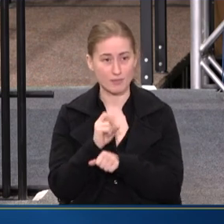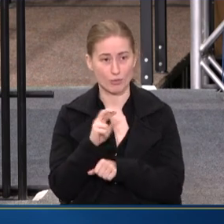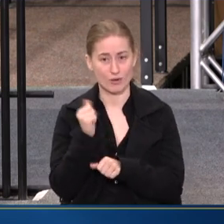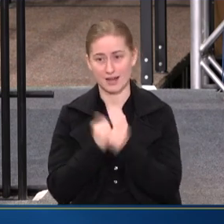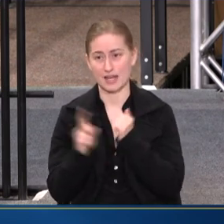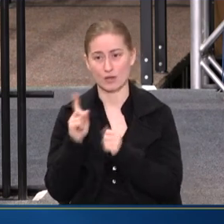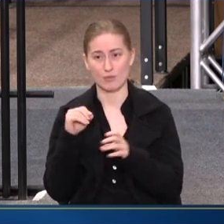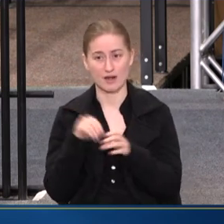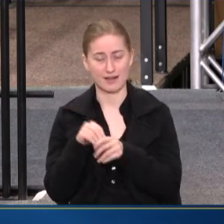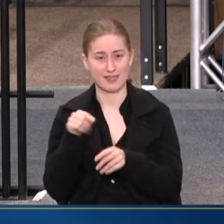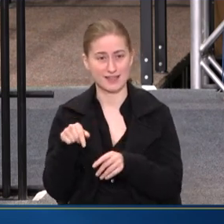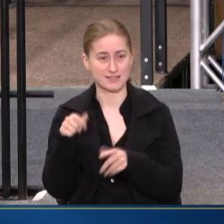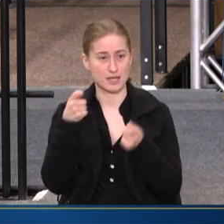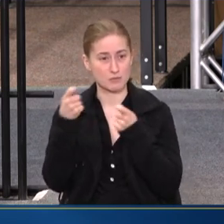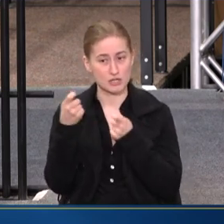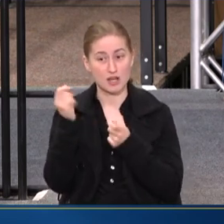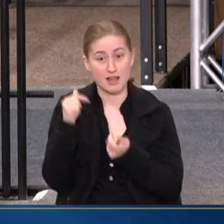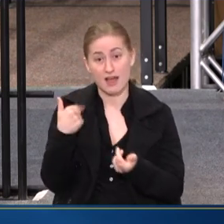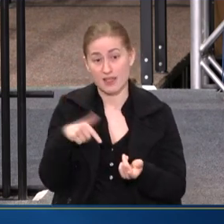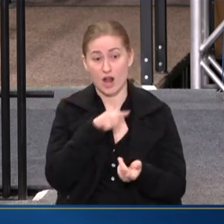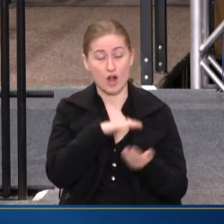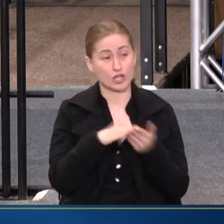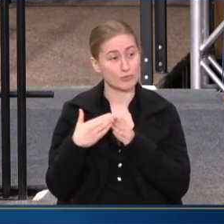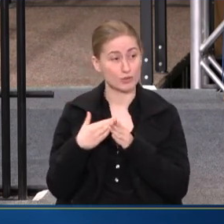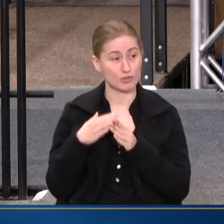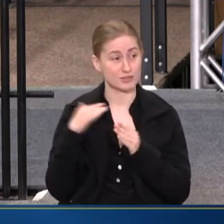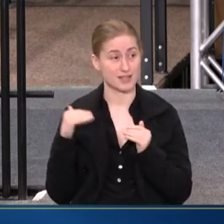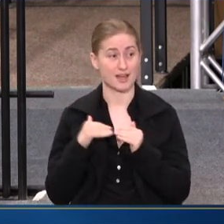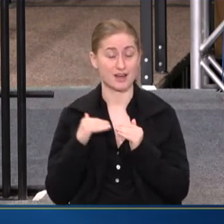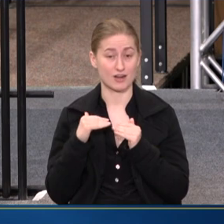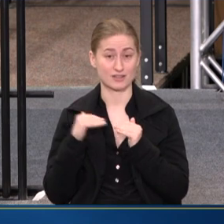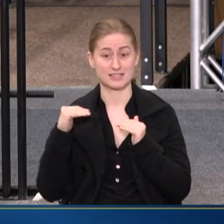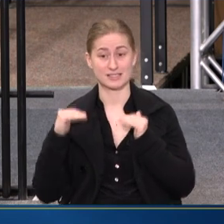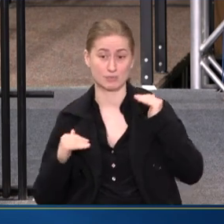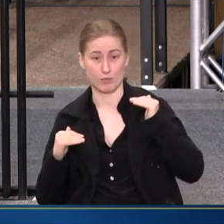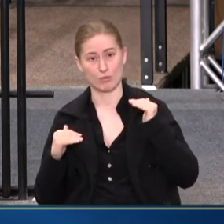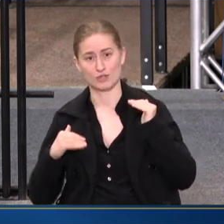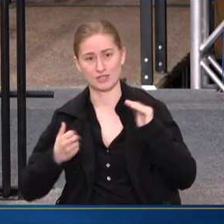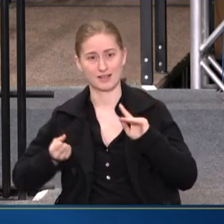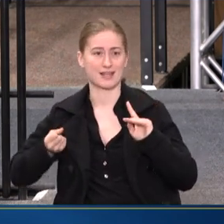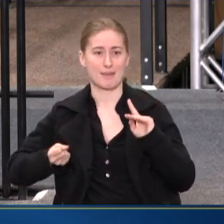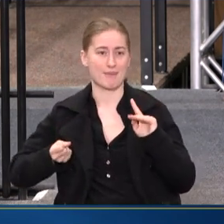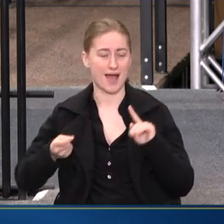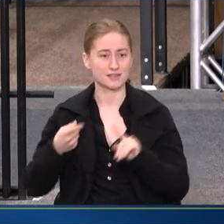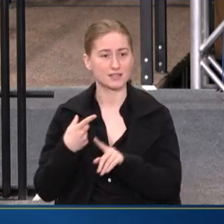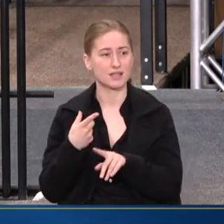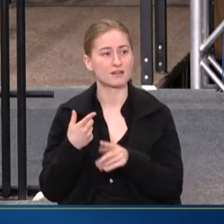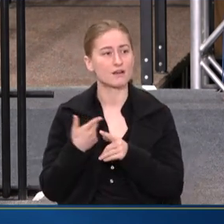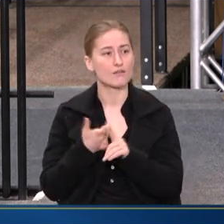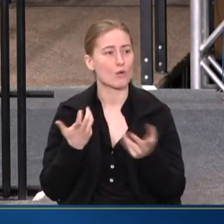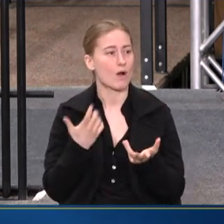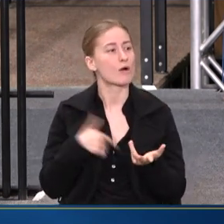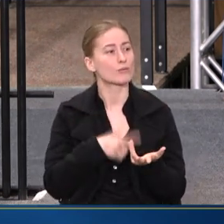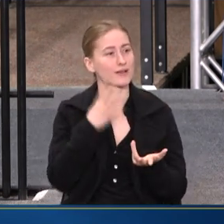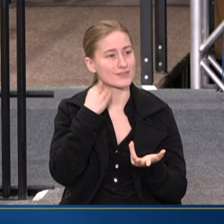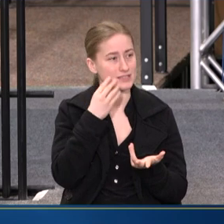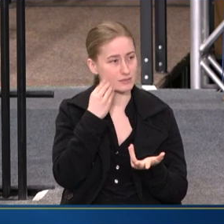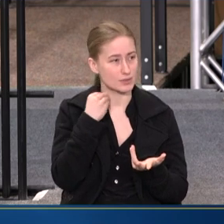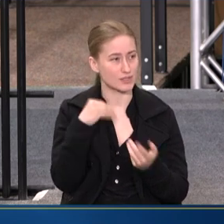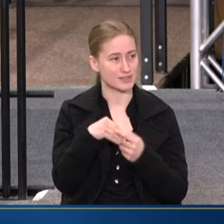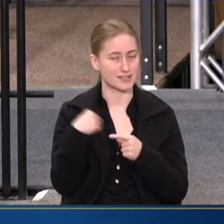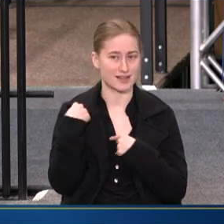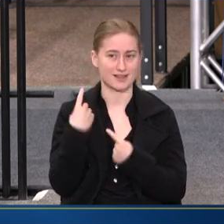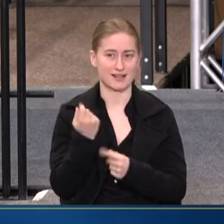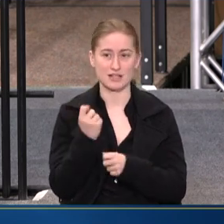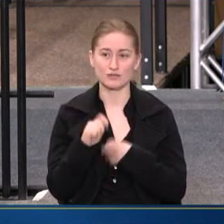IN THIS ADMINISTRATION THAT THERE ARE COMMUNITIES THAT ARE DISPROPORTIONATELY IMPACTED BY WHAT WE'VE EXPERIENCED IN THE